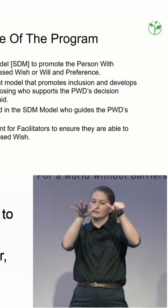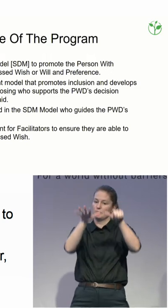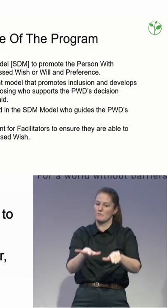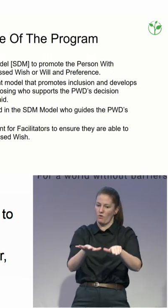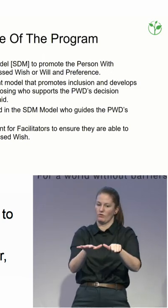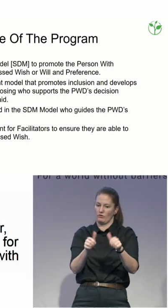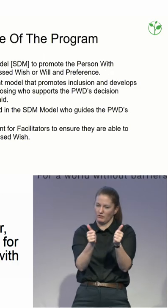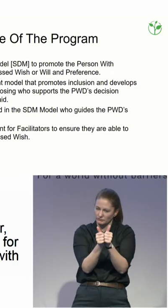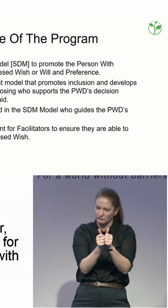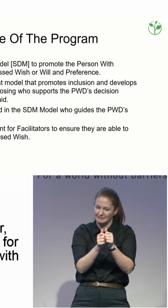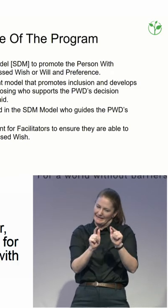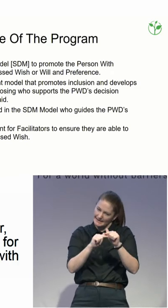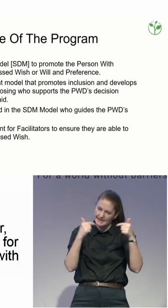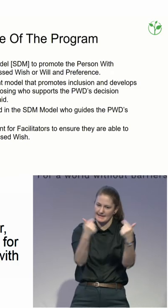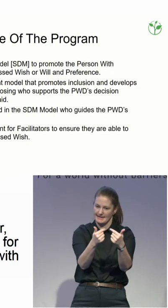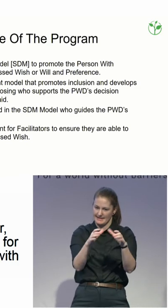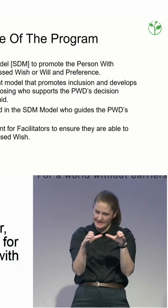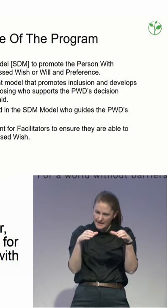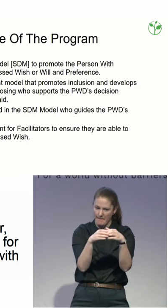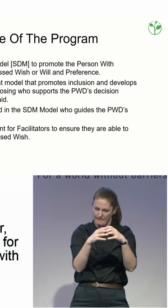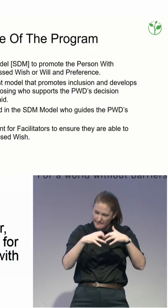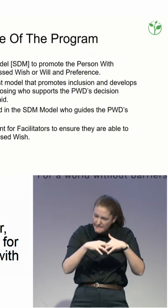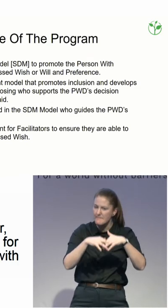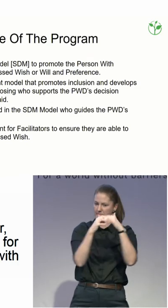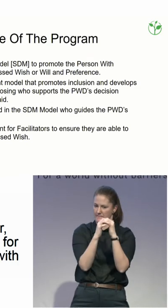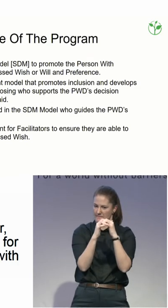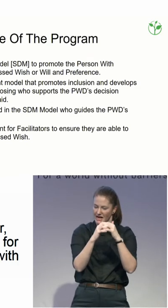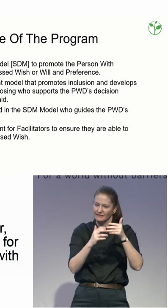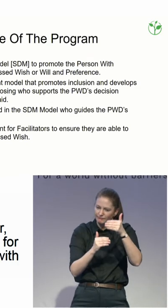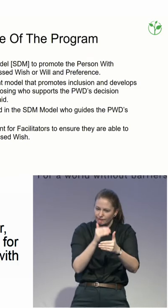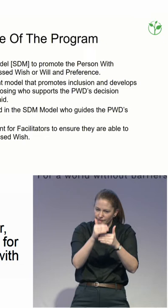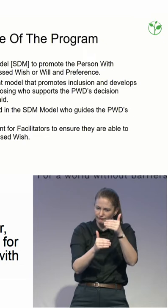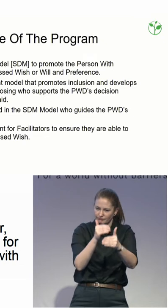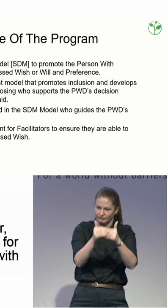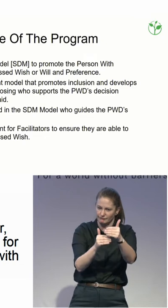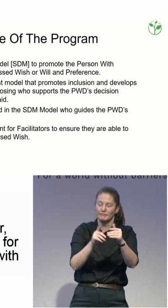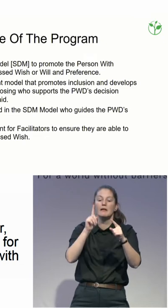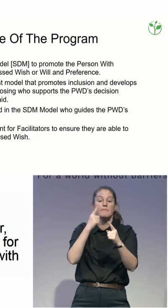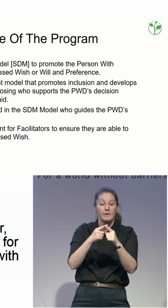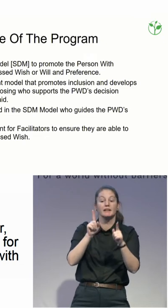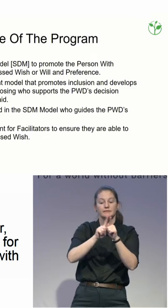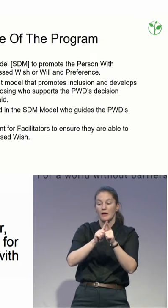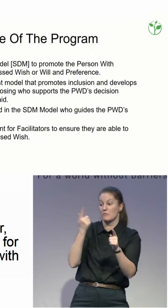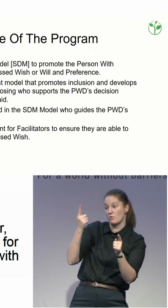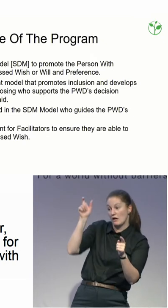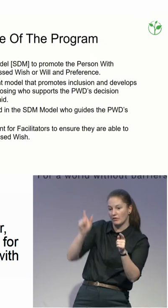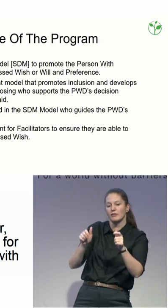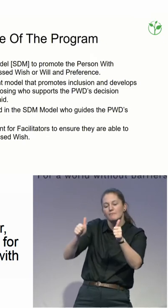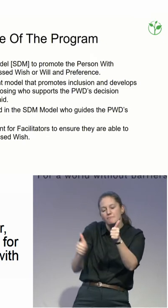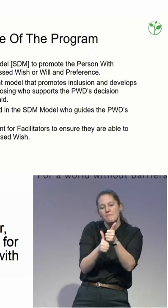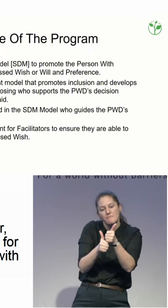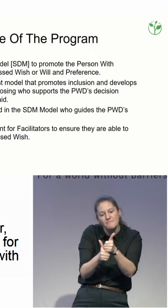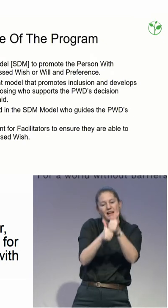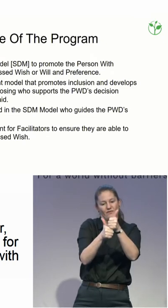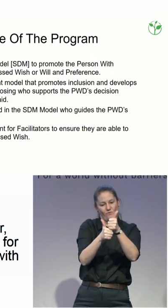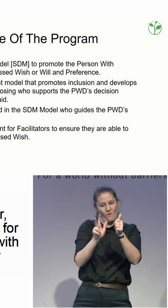their team, we have someone come and coach and mentor them with the skills and the model to make sure that they're actually... Because there's great models,